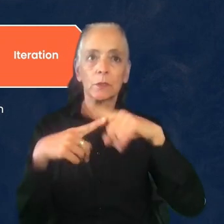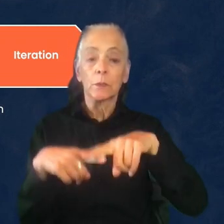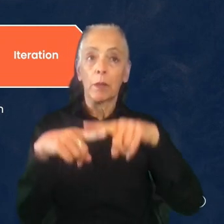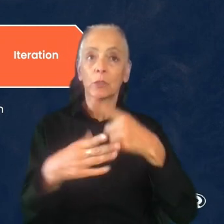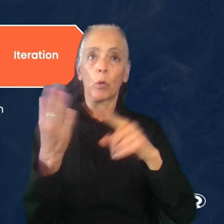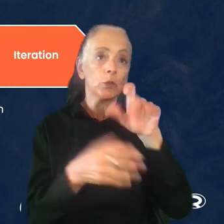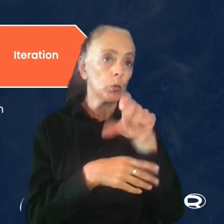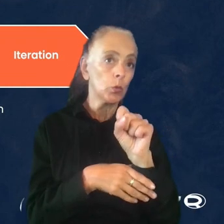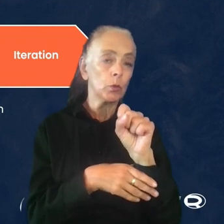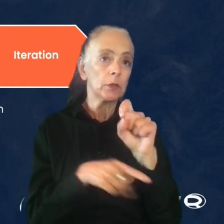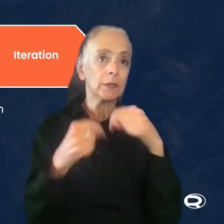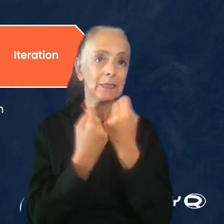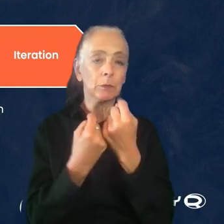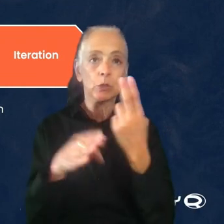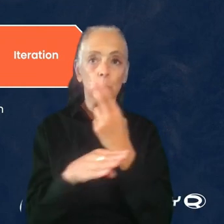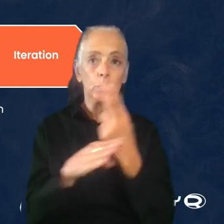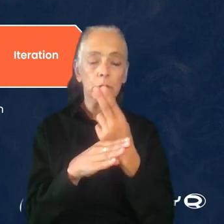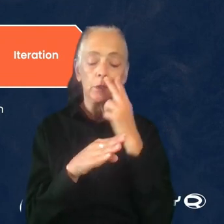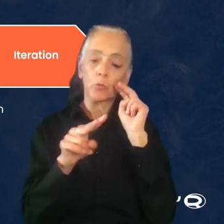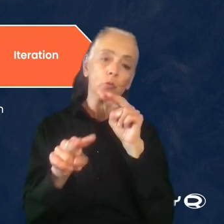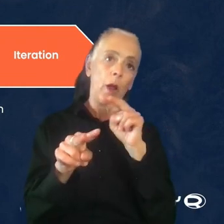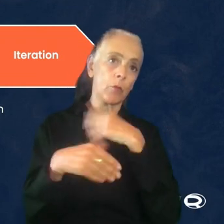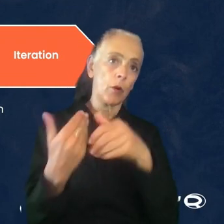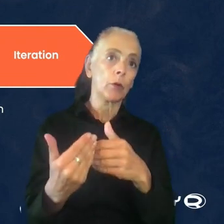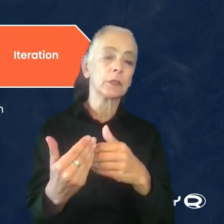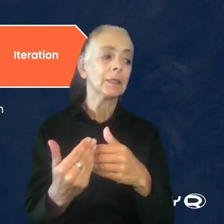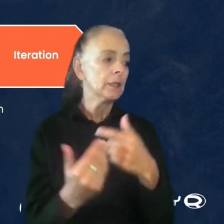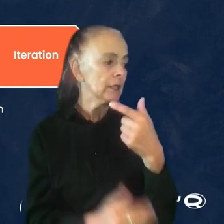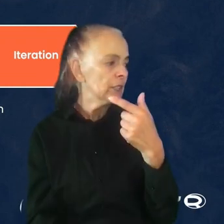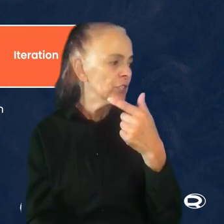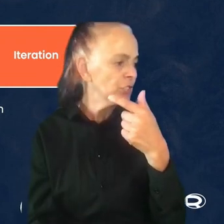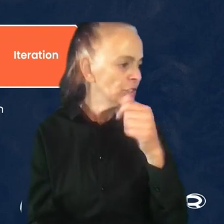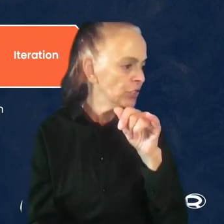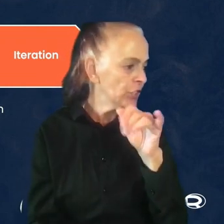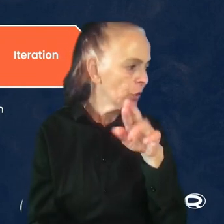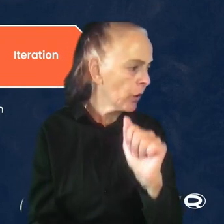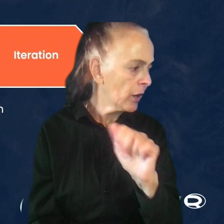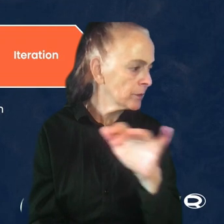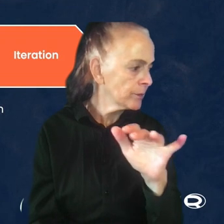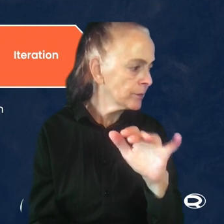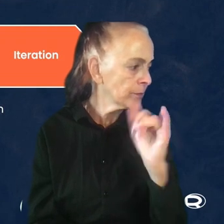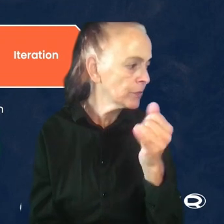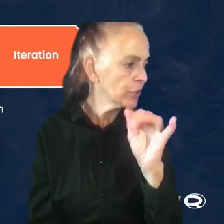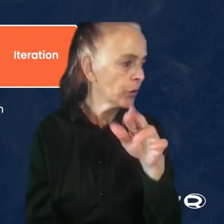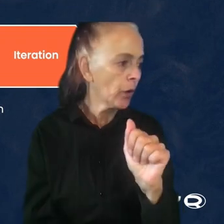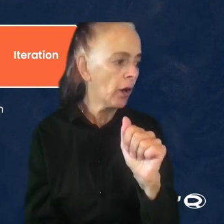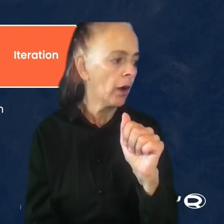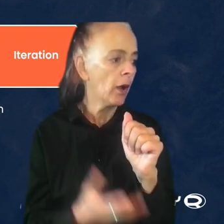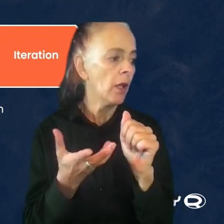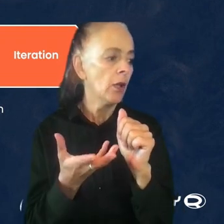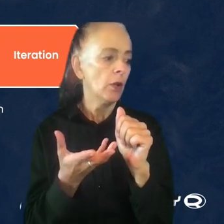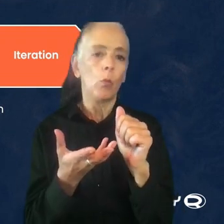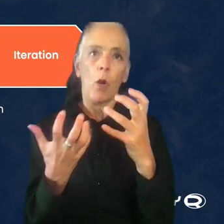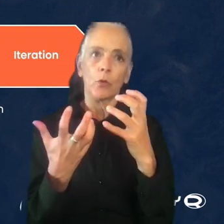using to track progress. On one of the ongoing projects is JIRA. The goal is to track the player experience insights and